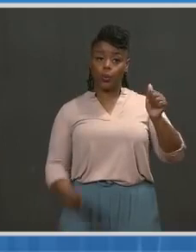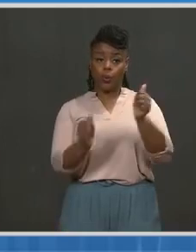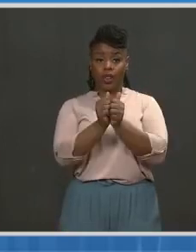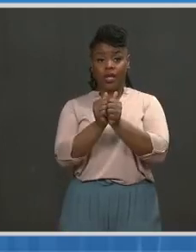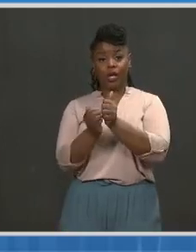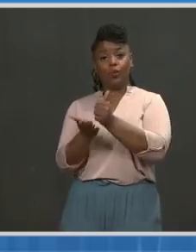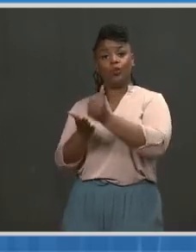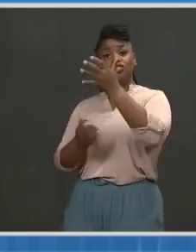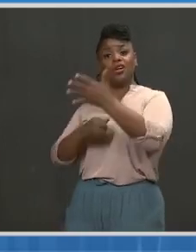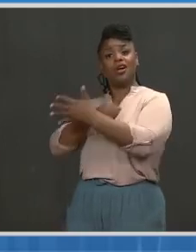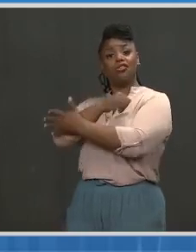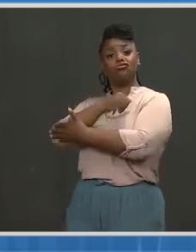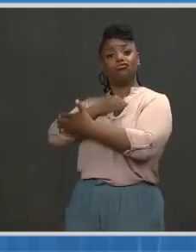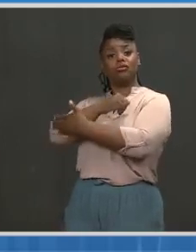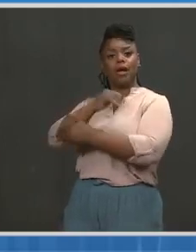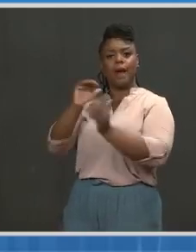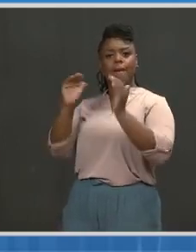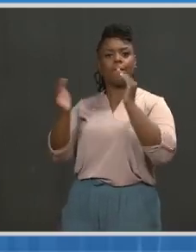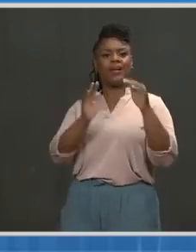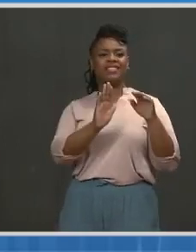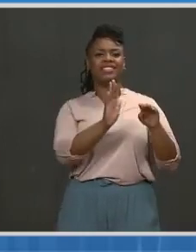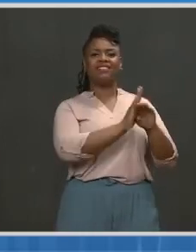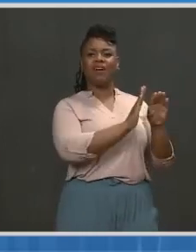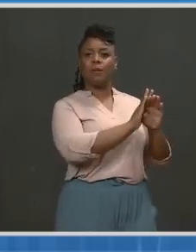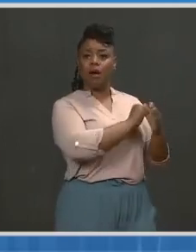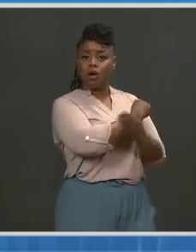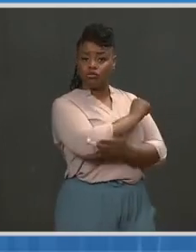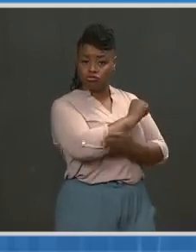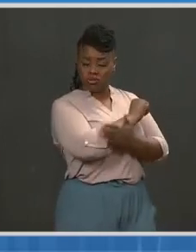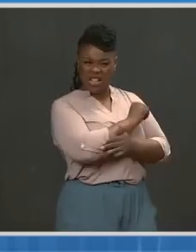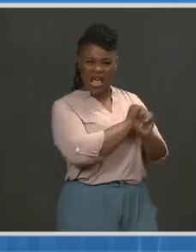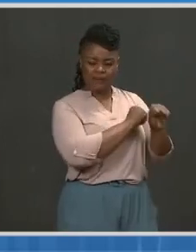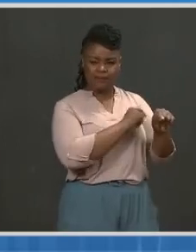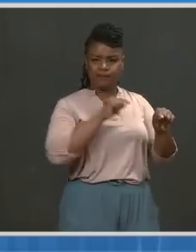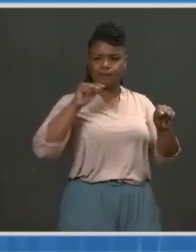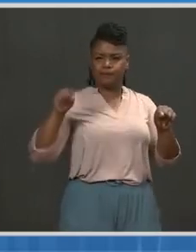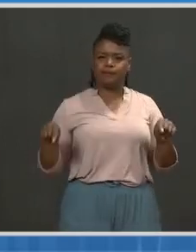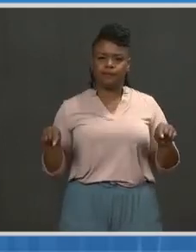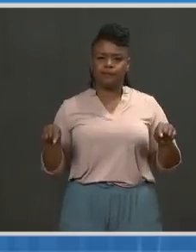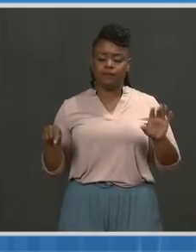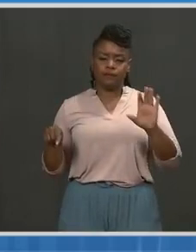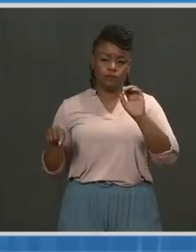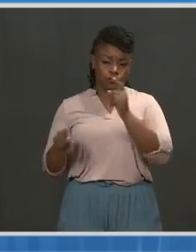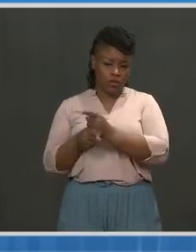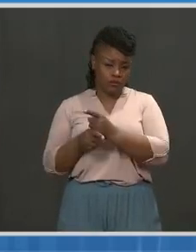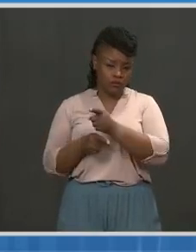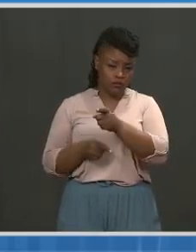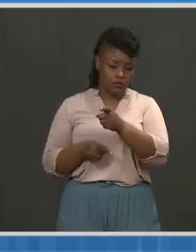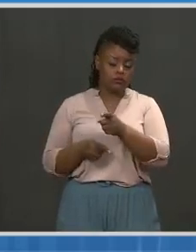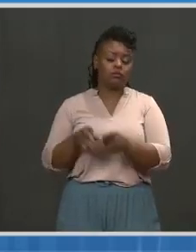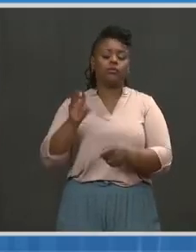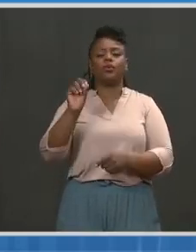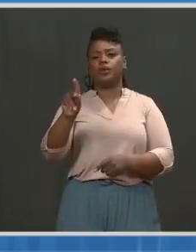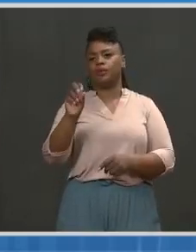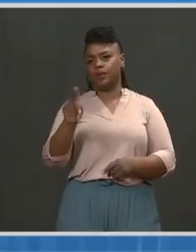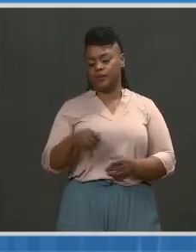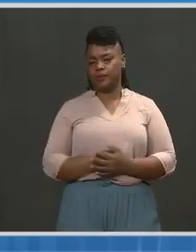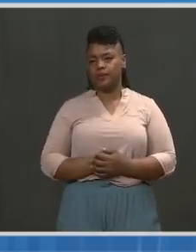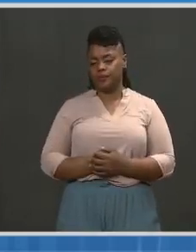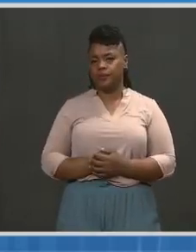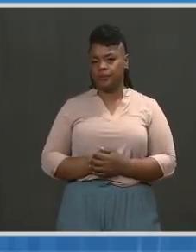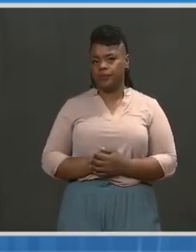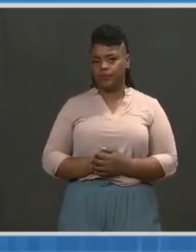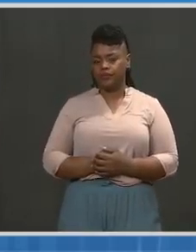rich countries versus in more developing countries. Is that the question right? Dr. Look, we,